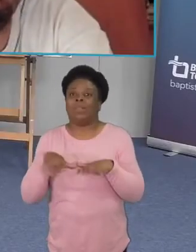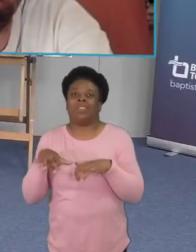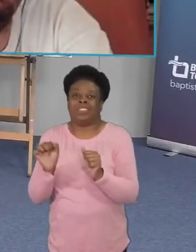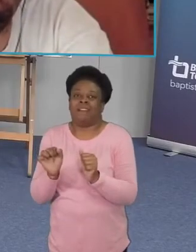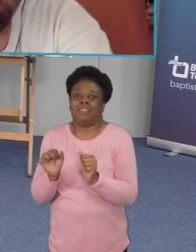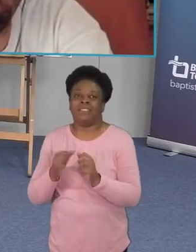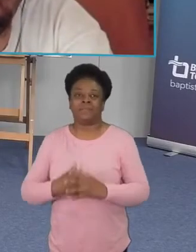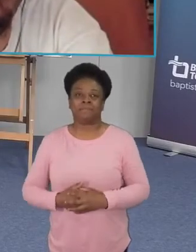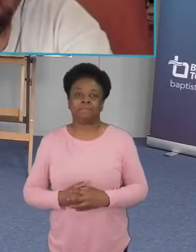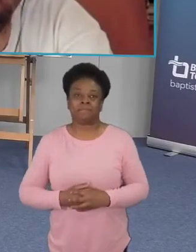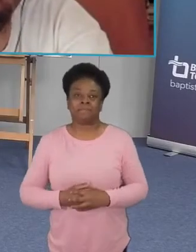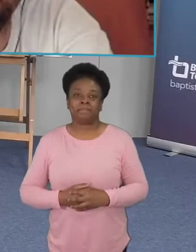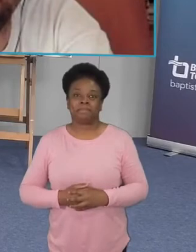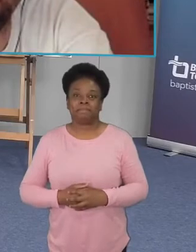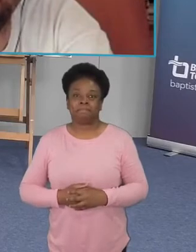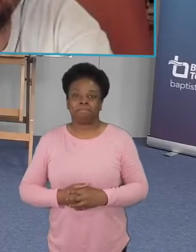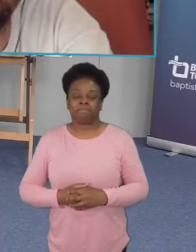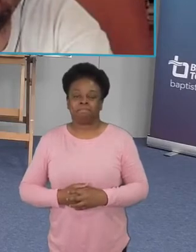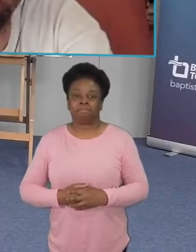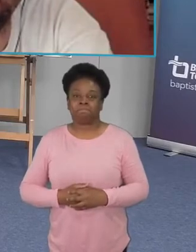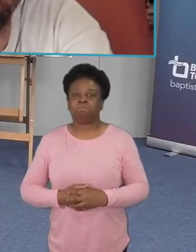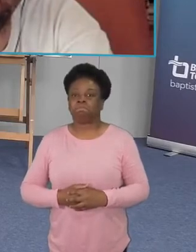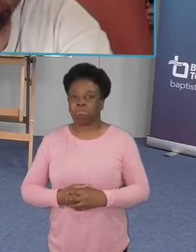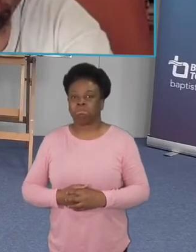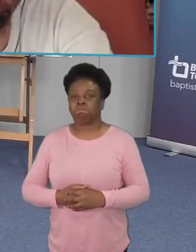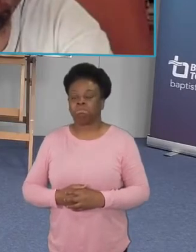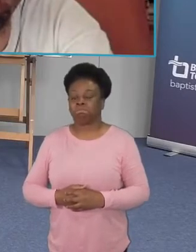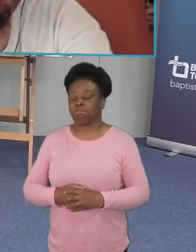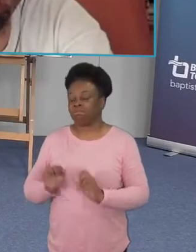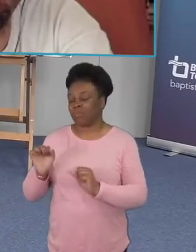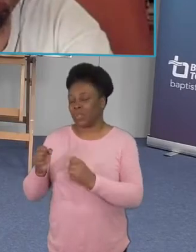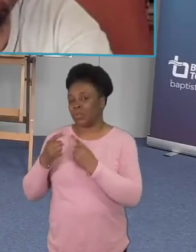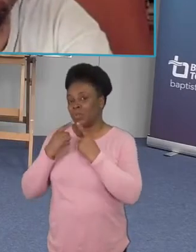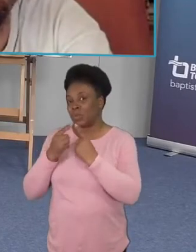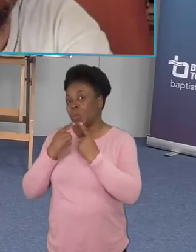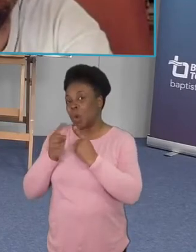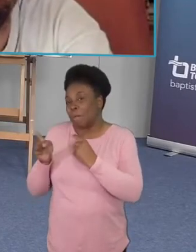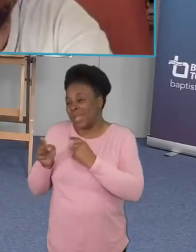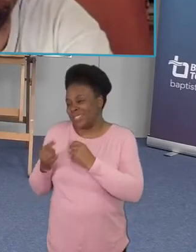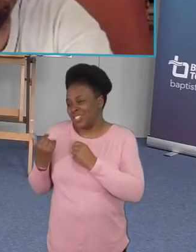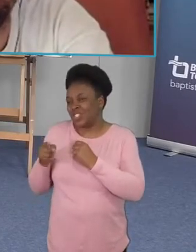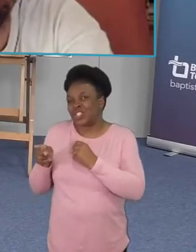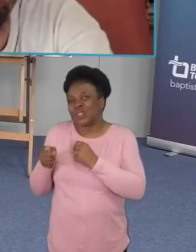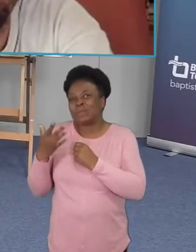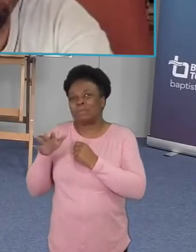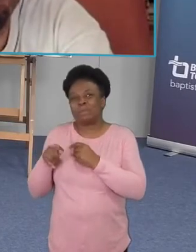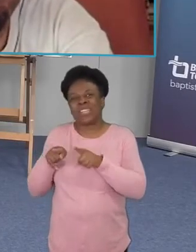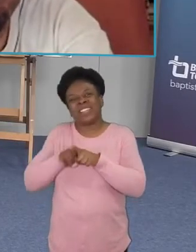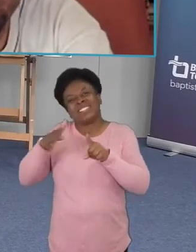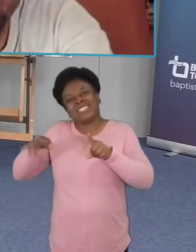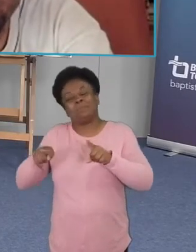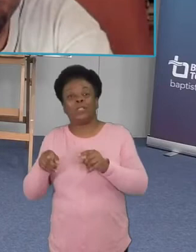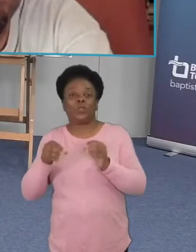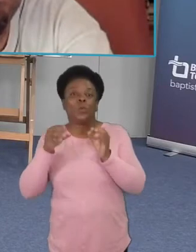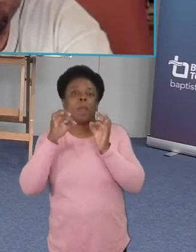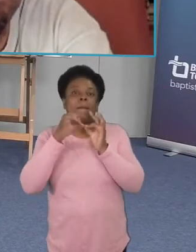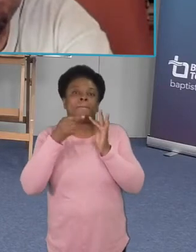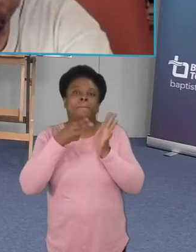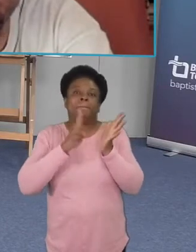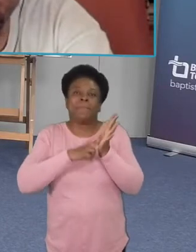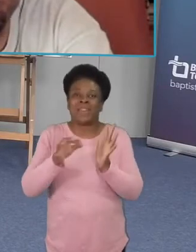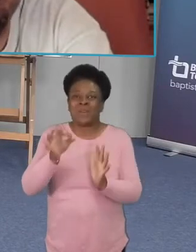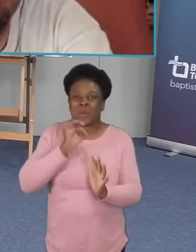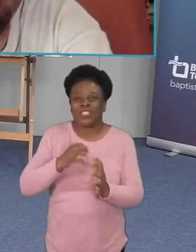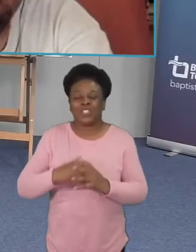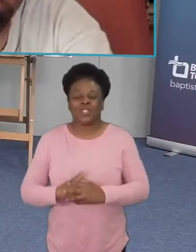i think uh your comments there are actually touching on this question here from ben but i imagine there's more you might want to say here he's